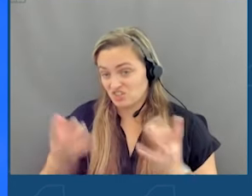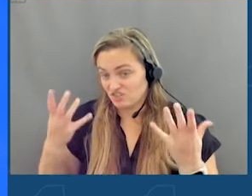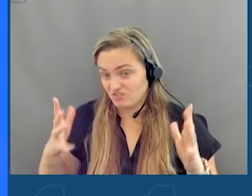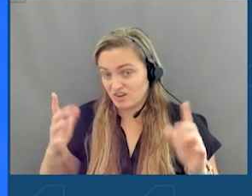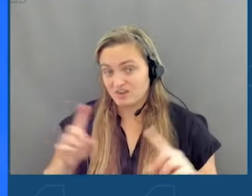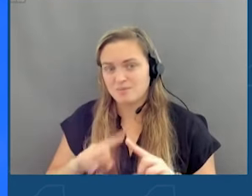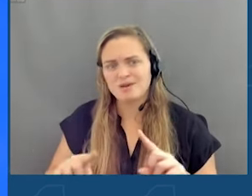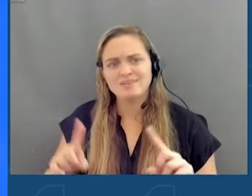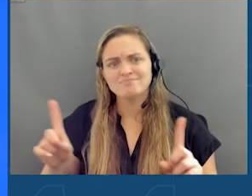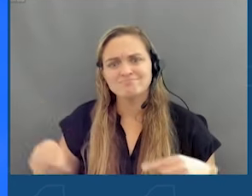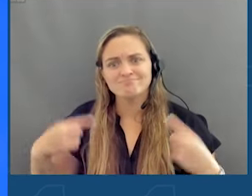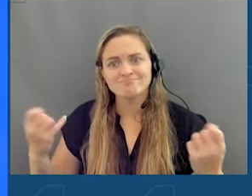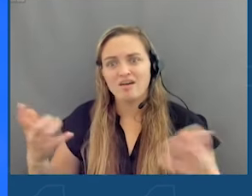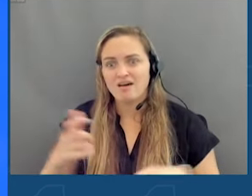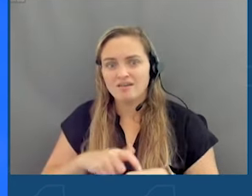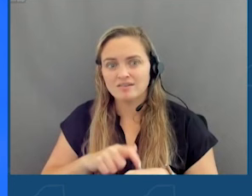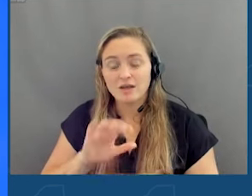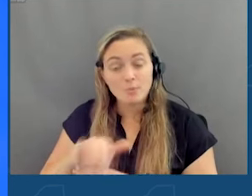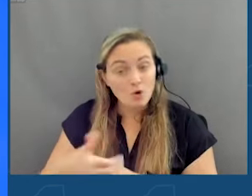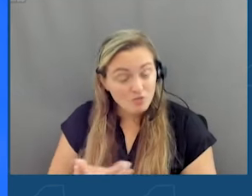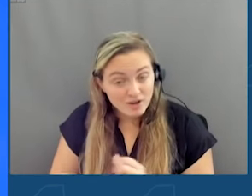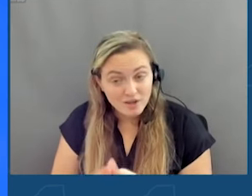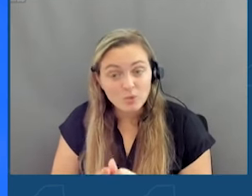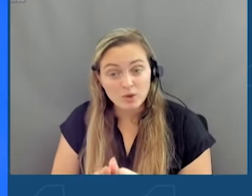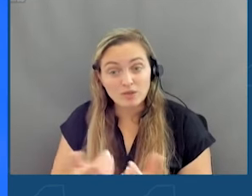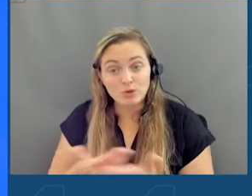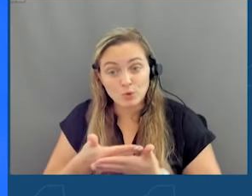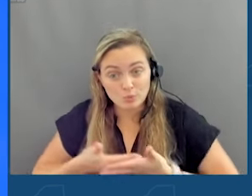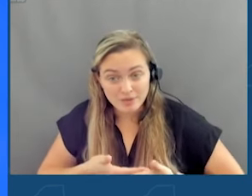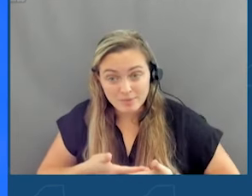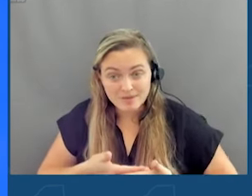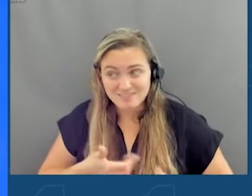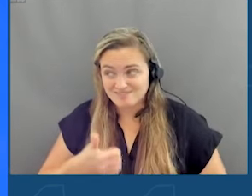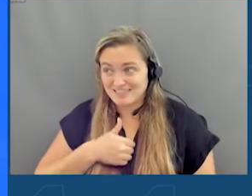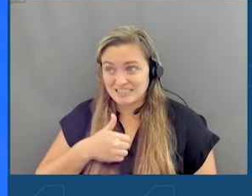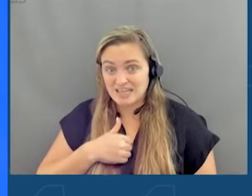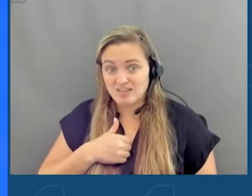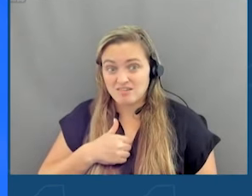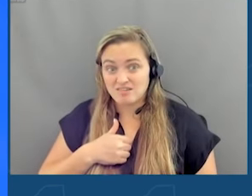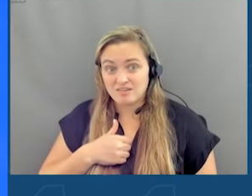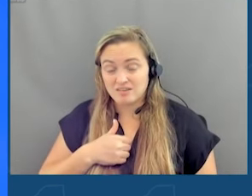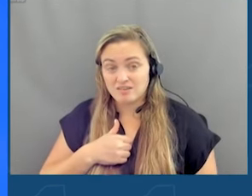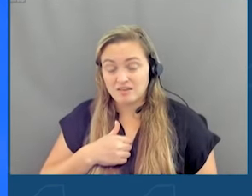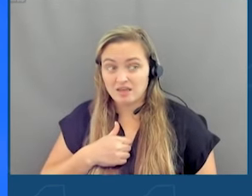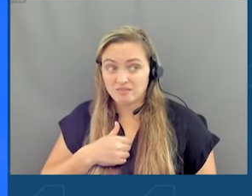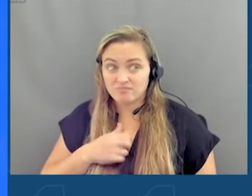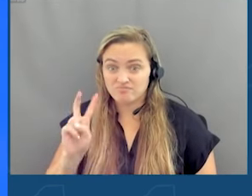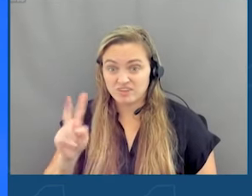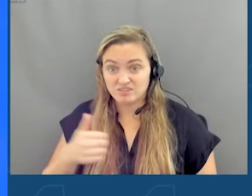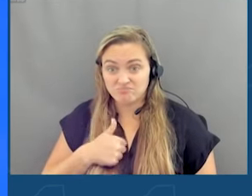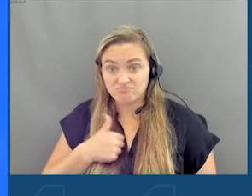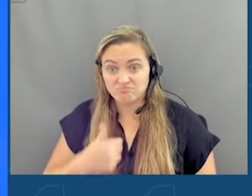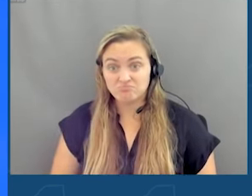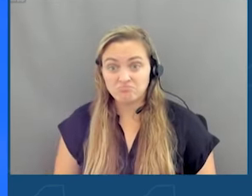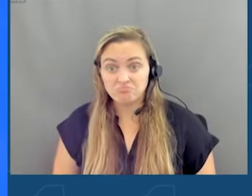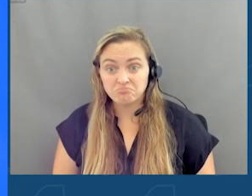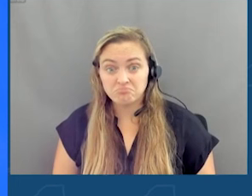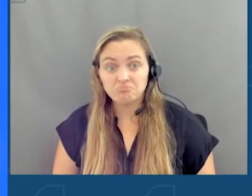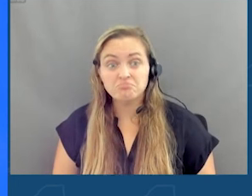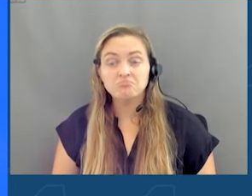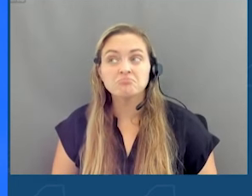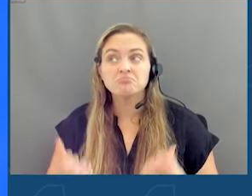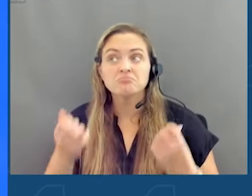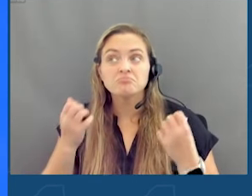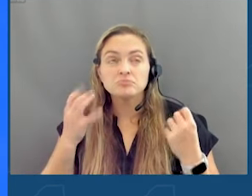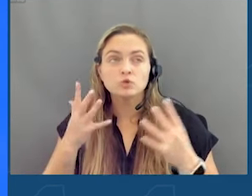you know, I spent a lot of time overnight with a newborn, and I myself have been a victim of these addictive feeds. I spent so